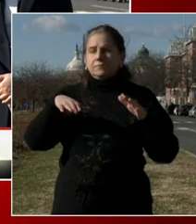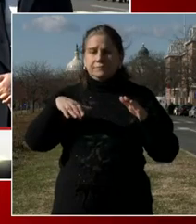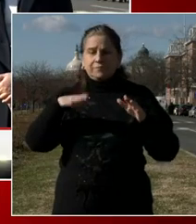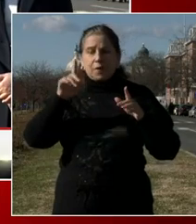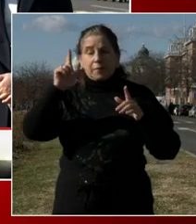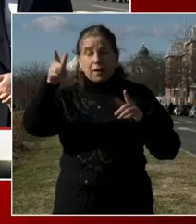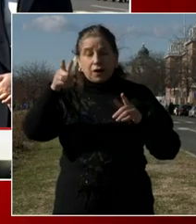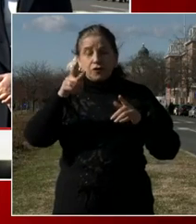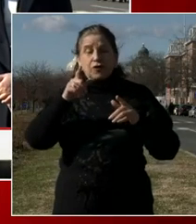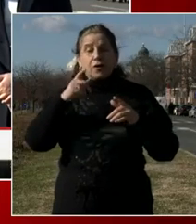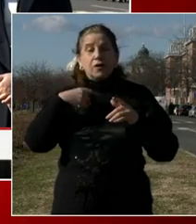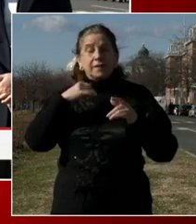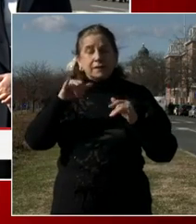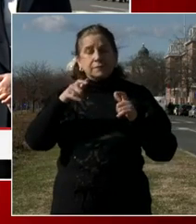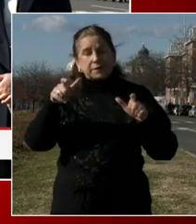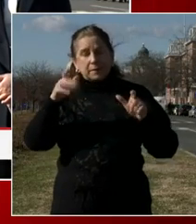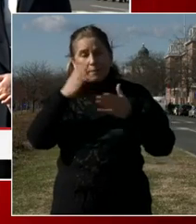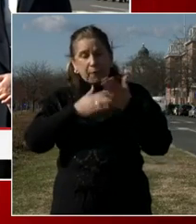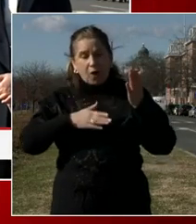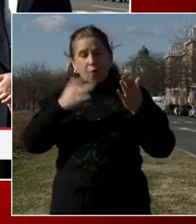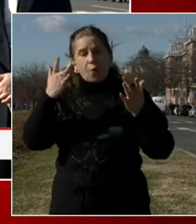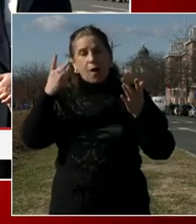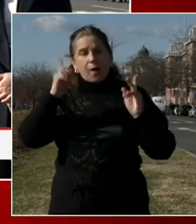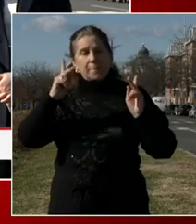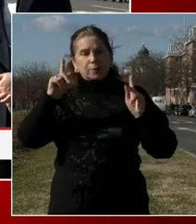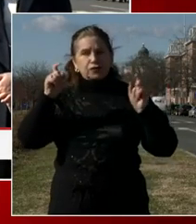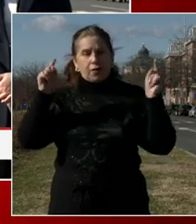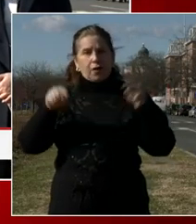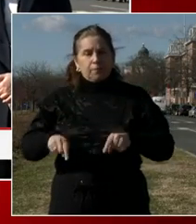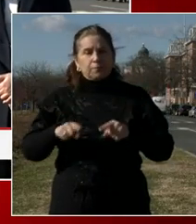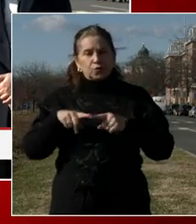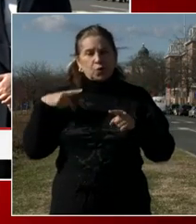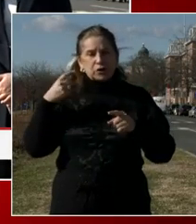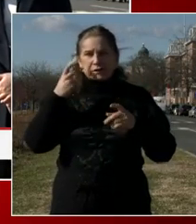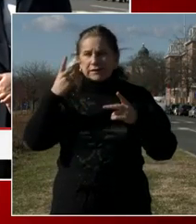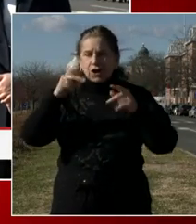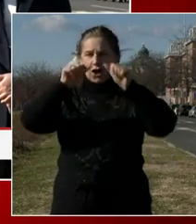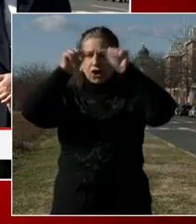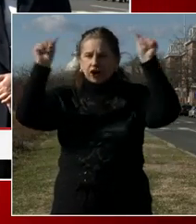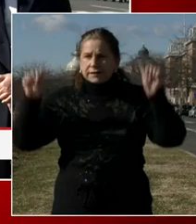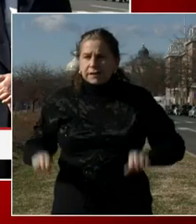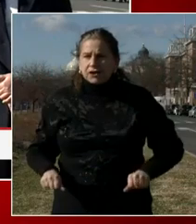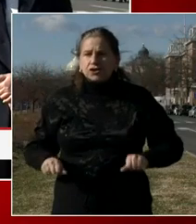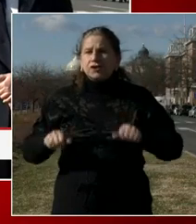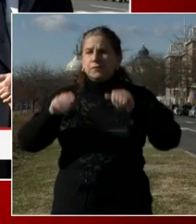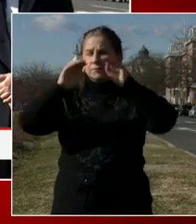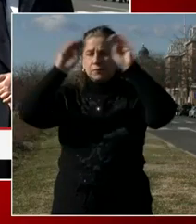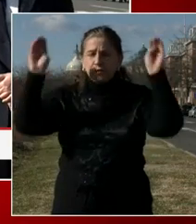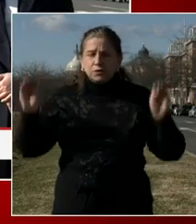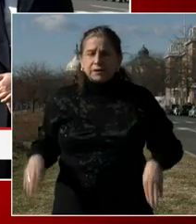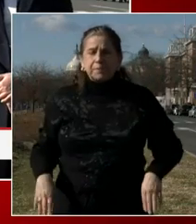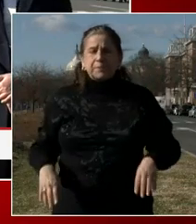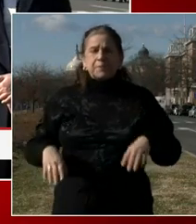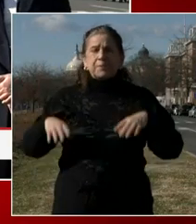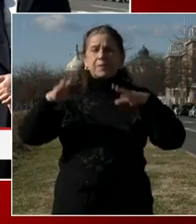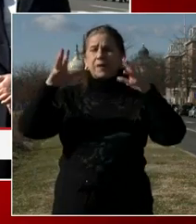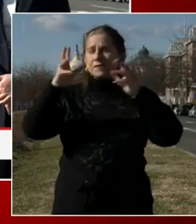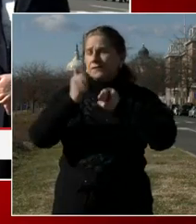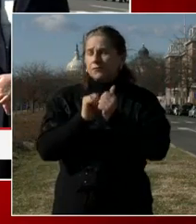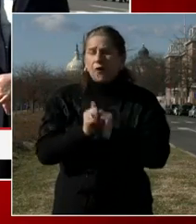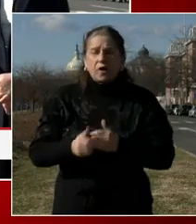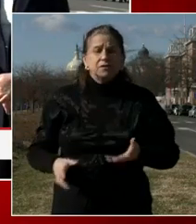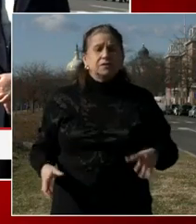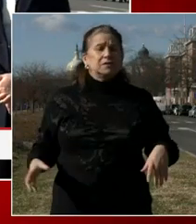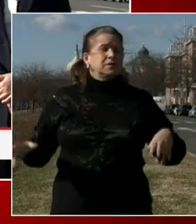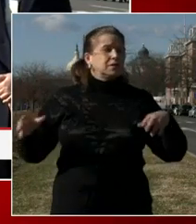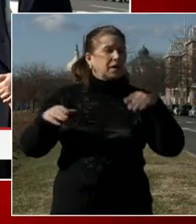The history, the architecture, as the mayor referenced, all the events and activities, sporting events, nightlife, our great